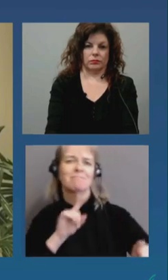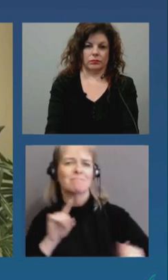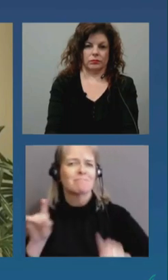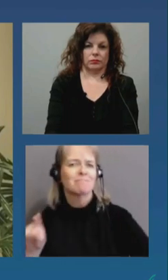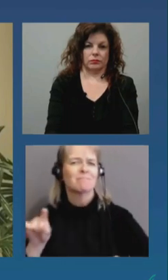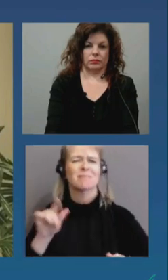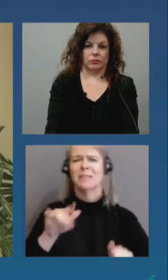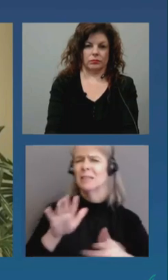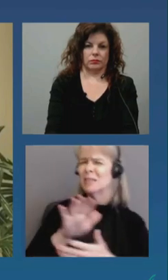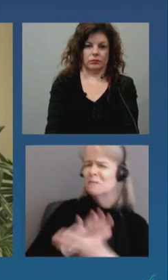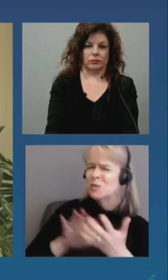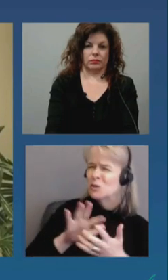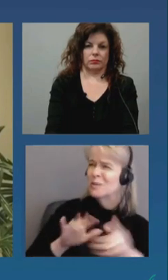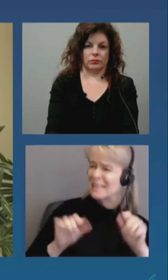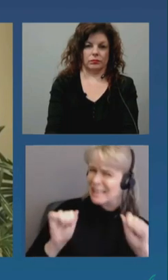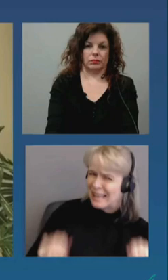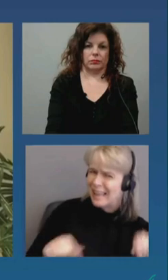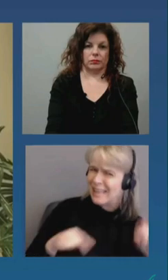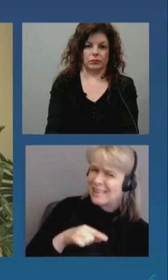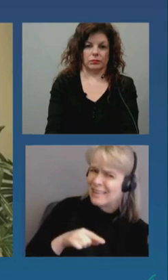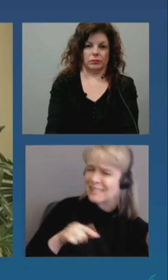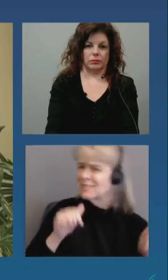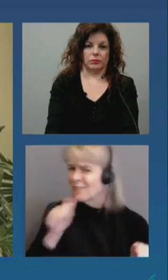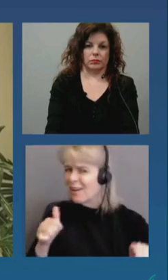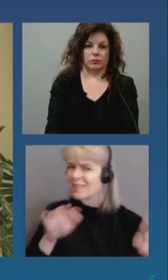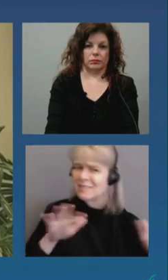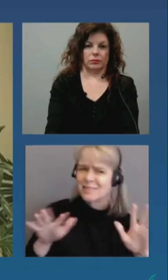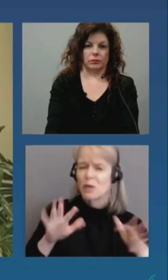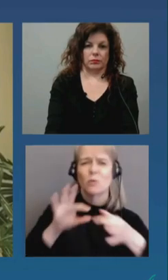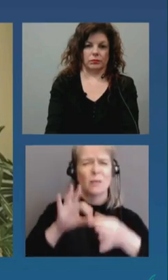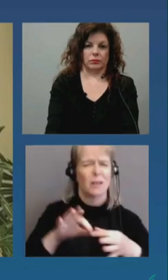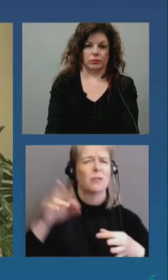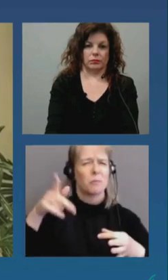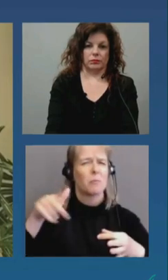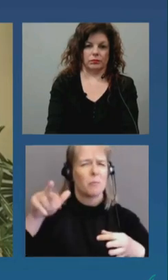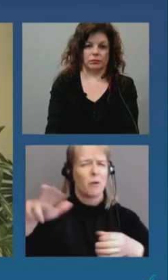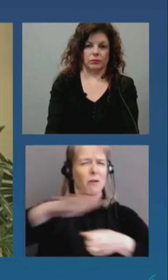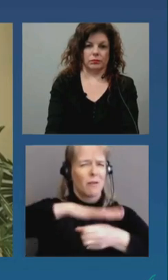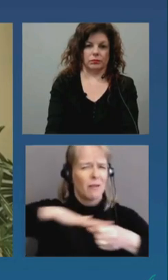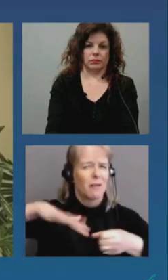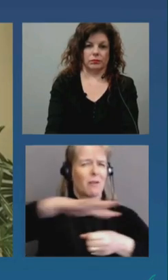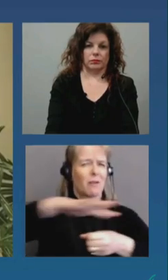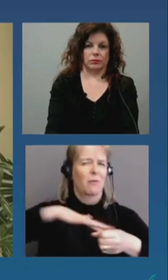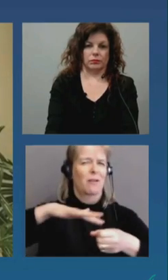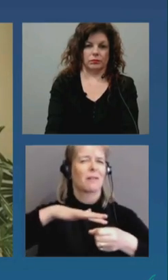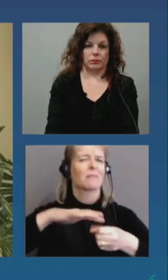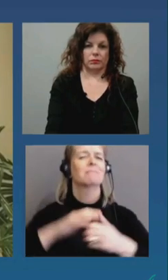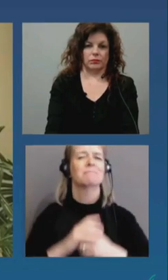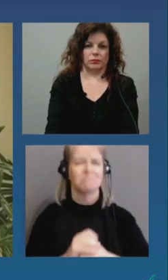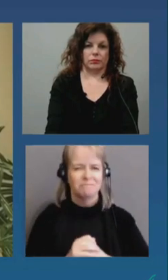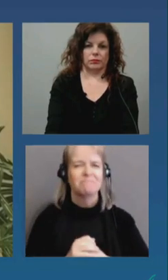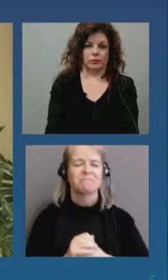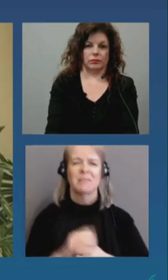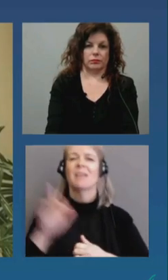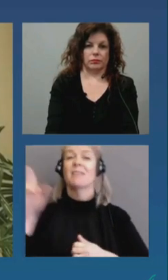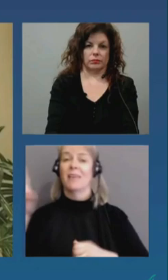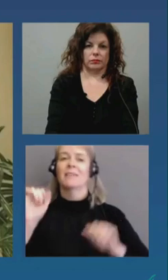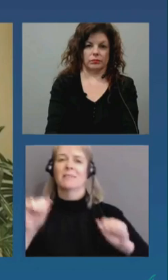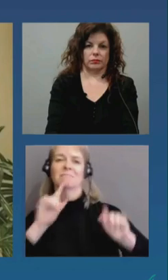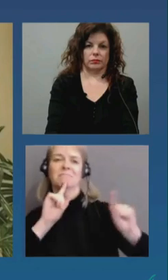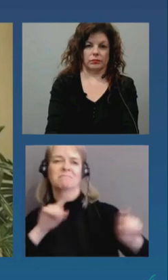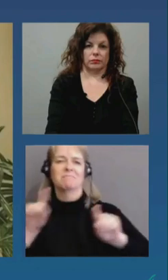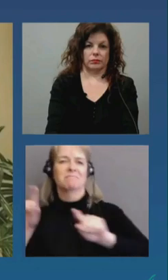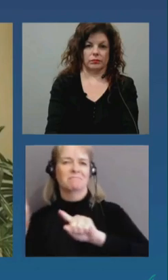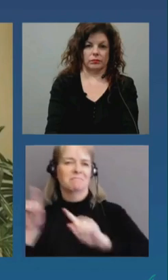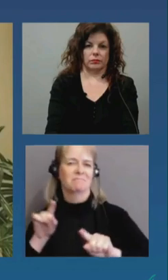confusion that might be around when it comes to the city's parks or the province's stay-at